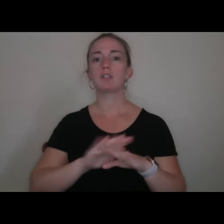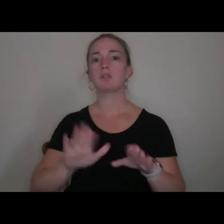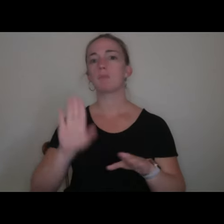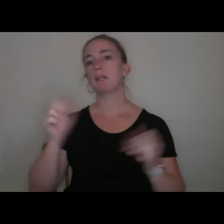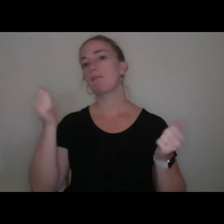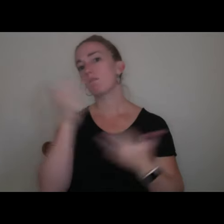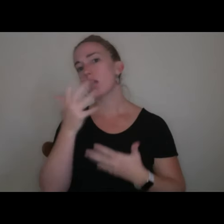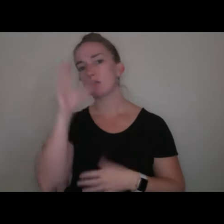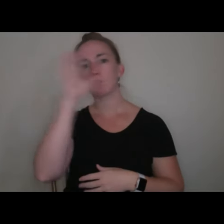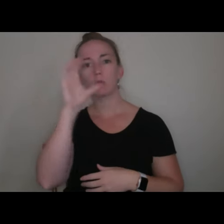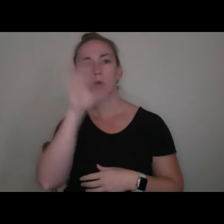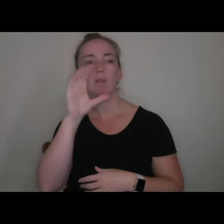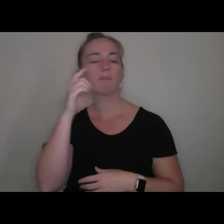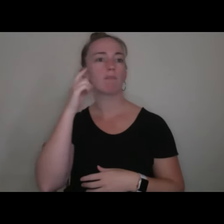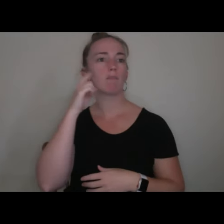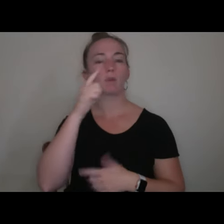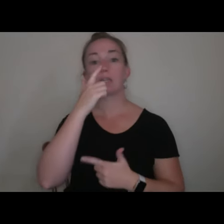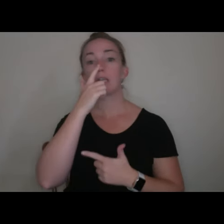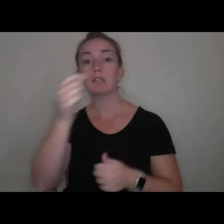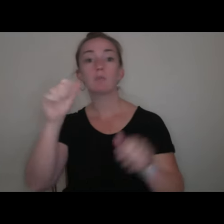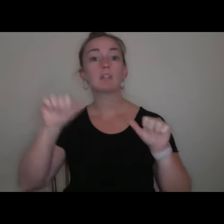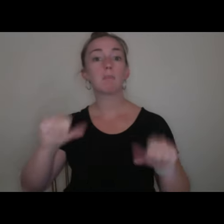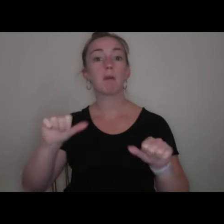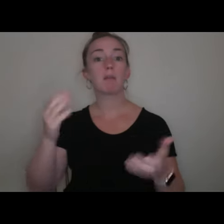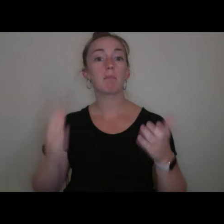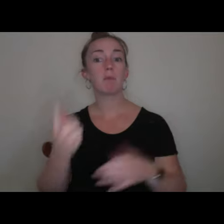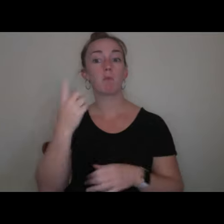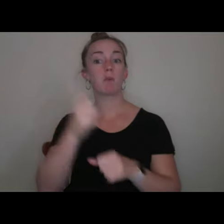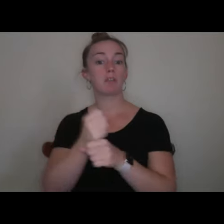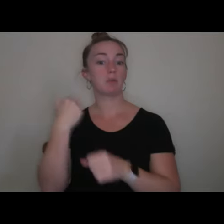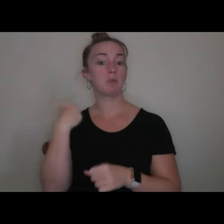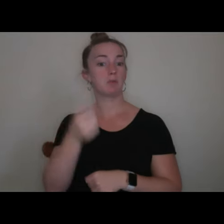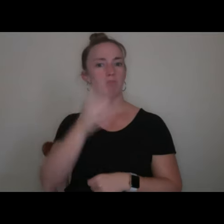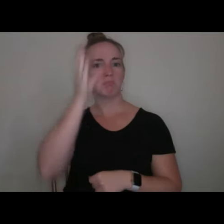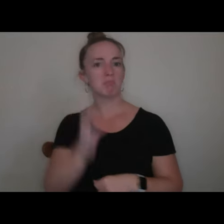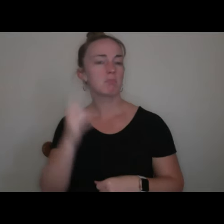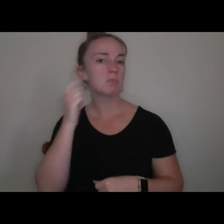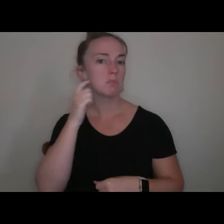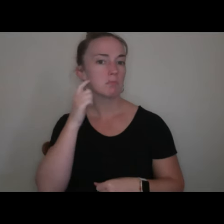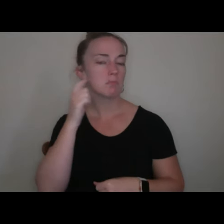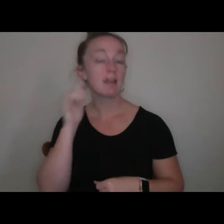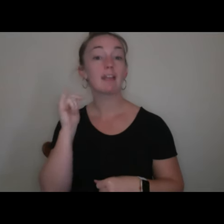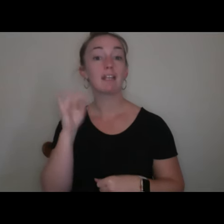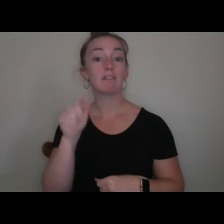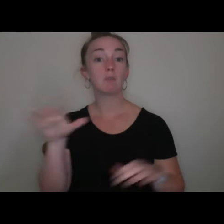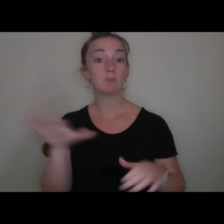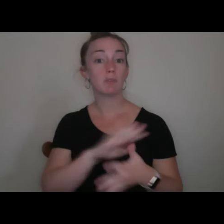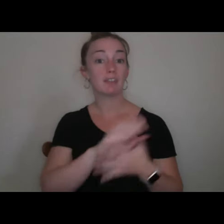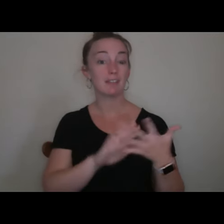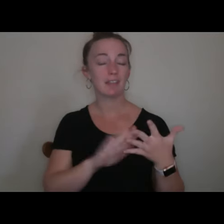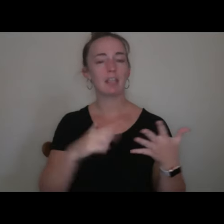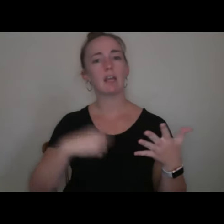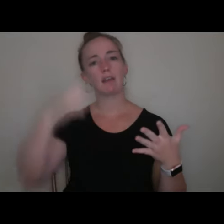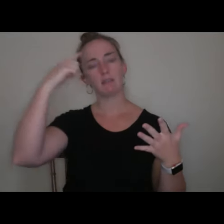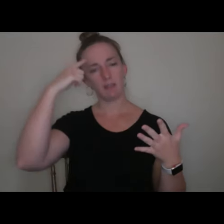possibilities that maybe you hadn't heard of a year ago. If you do those things, I think